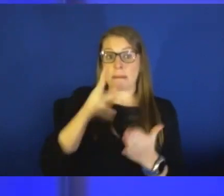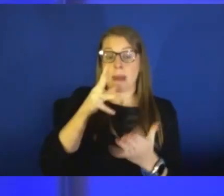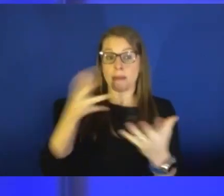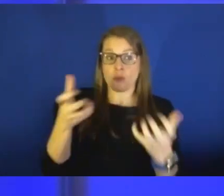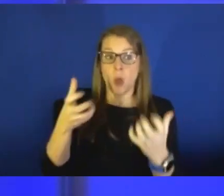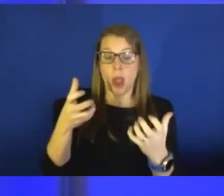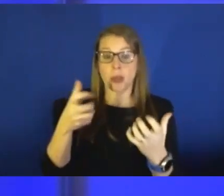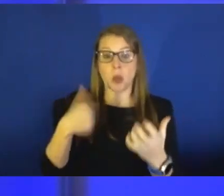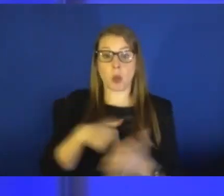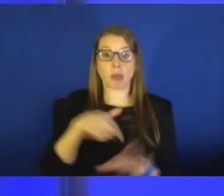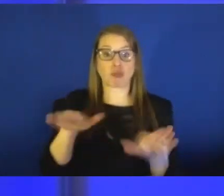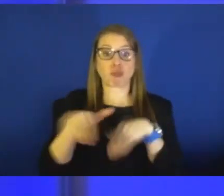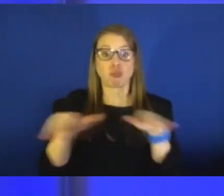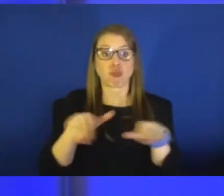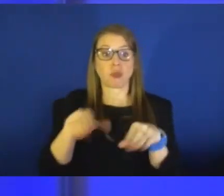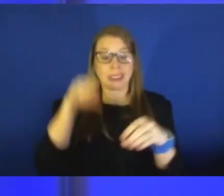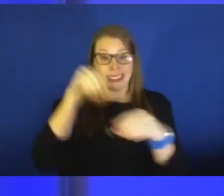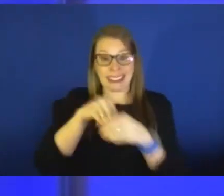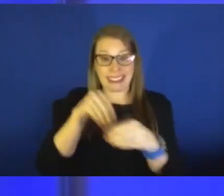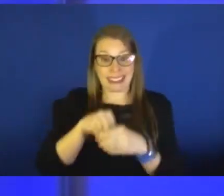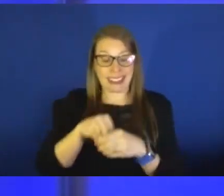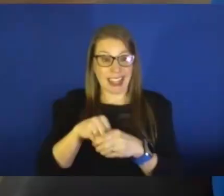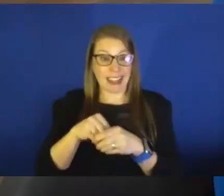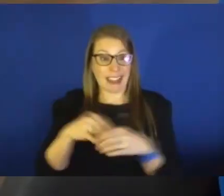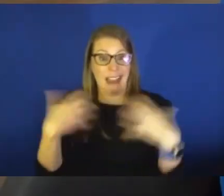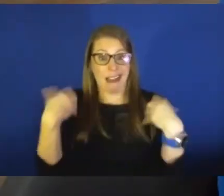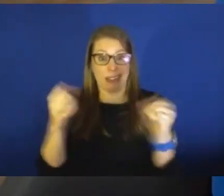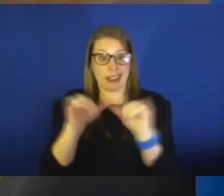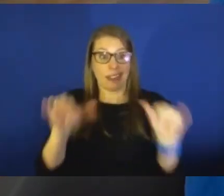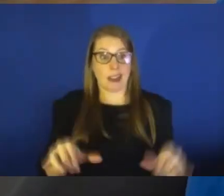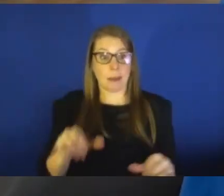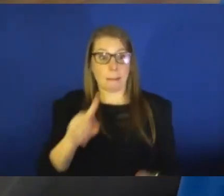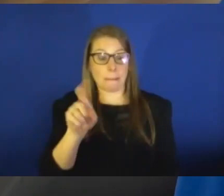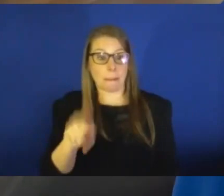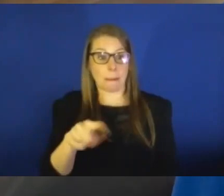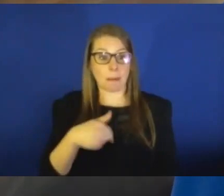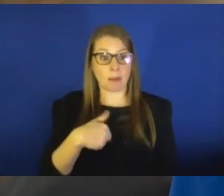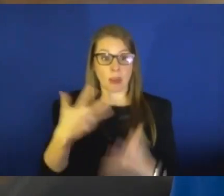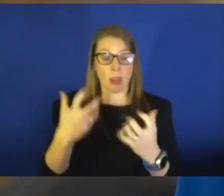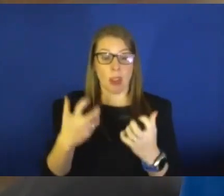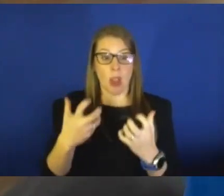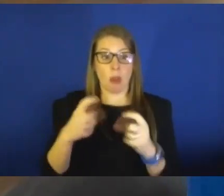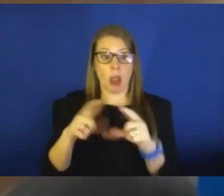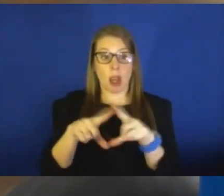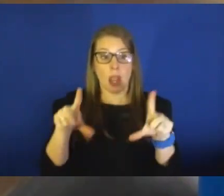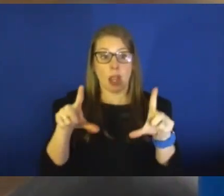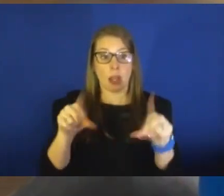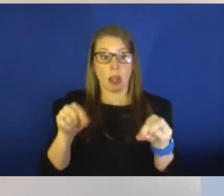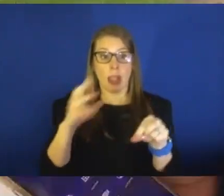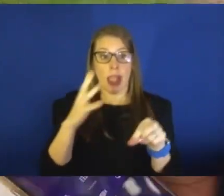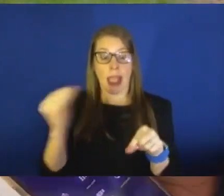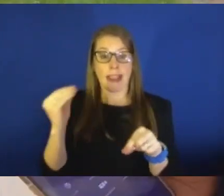streets here inside the health system. Here's what they had to say. Definitely a card and take her out to dinner.